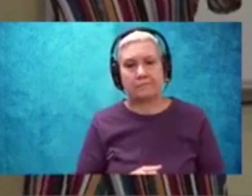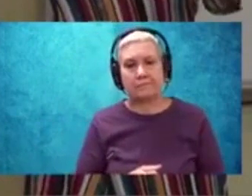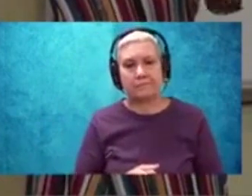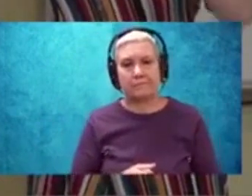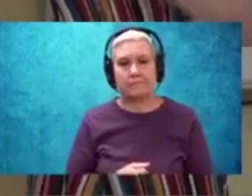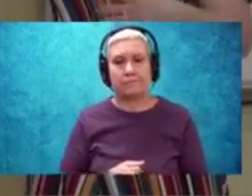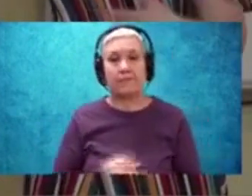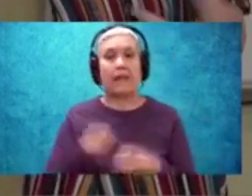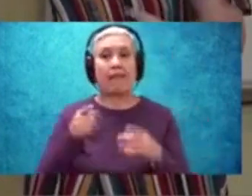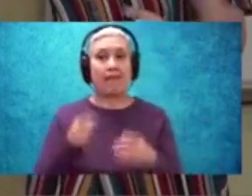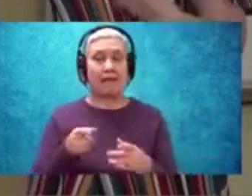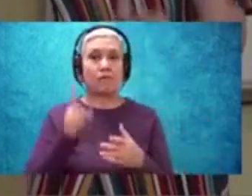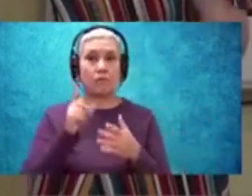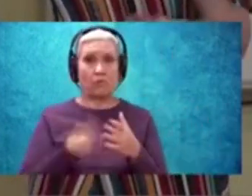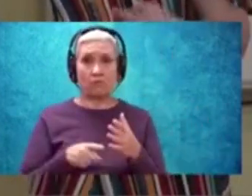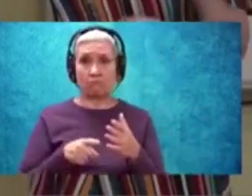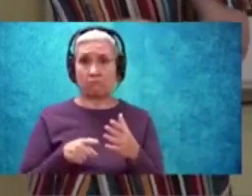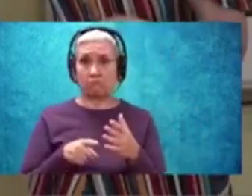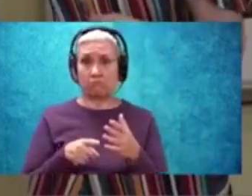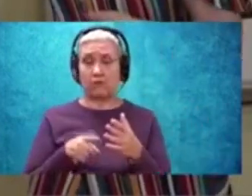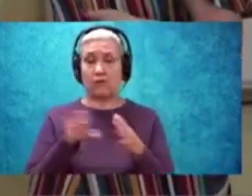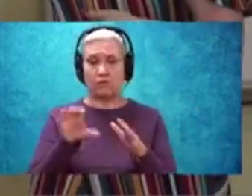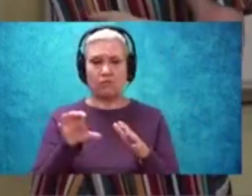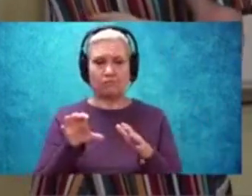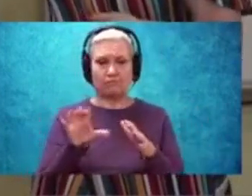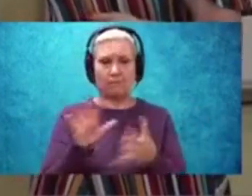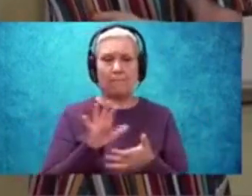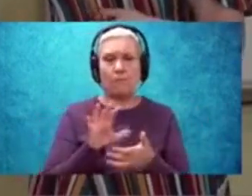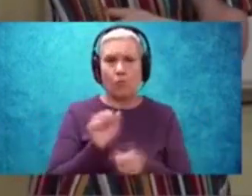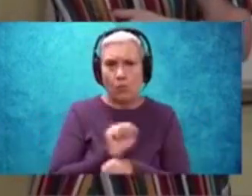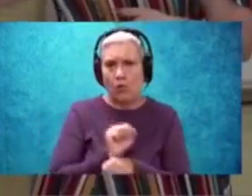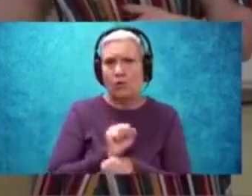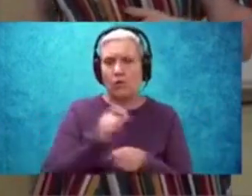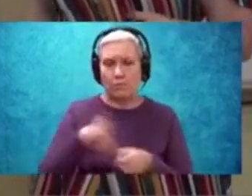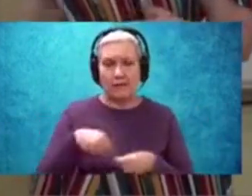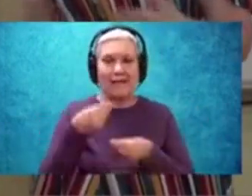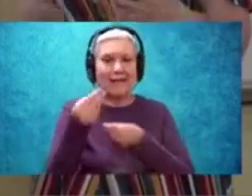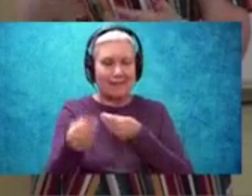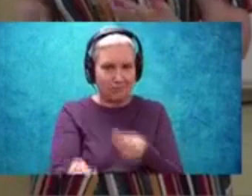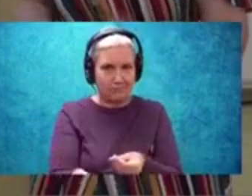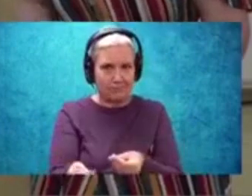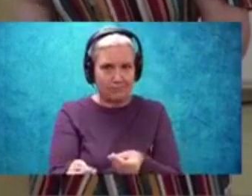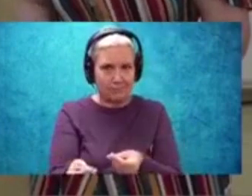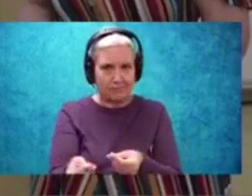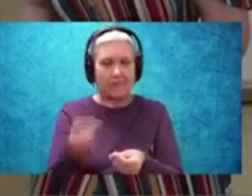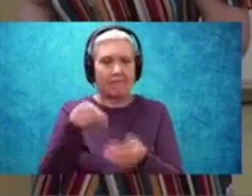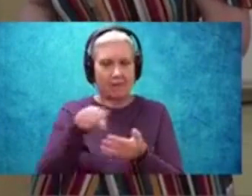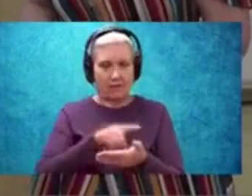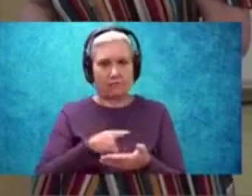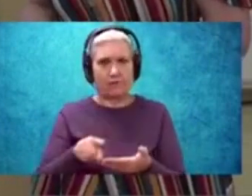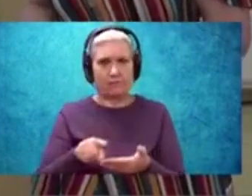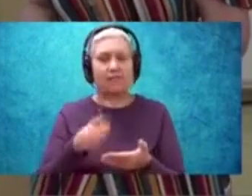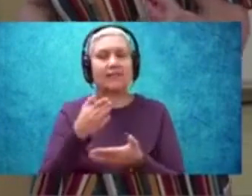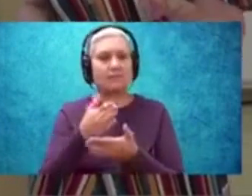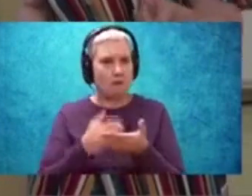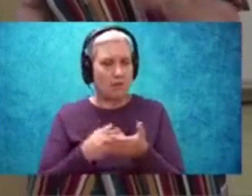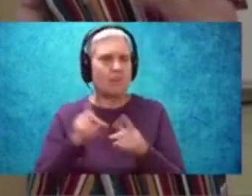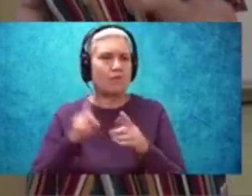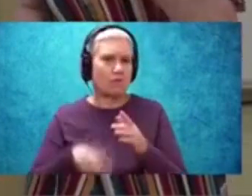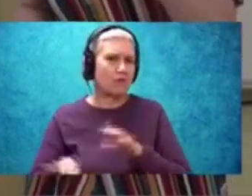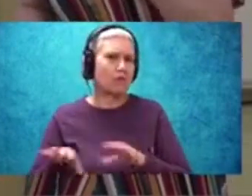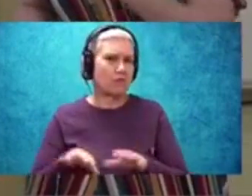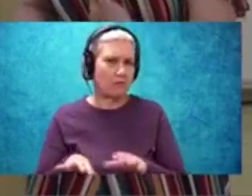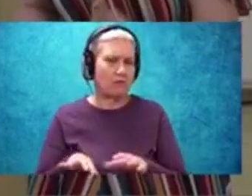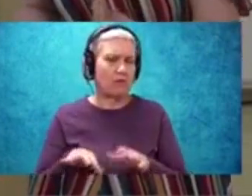that you will be turning in this week for a minor grade. Page 761, this is part of what you'll be doing, okay? But I want